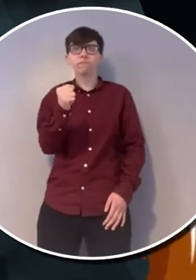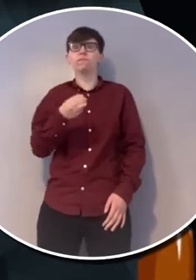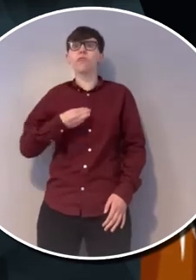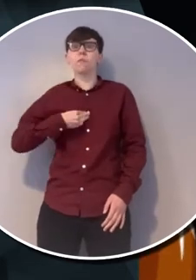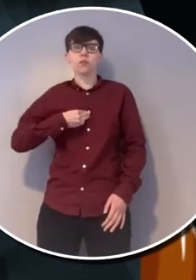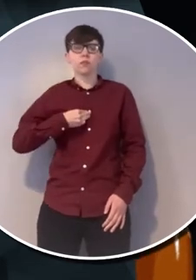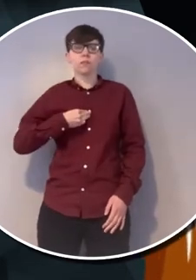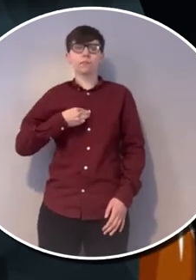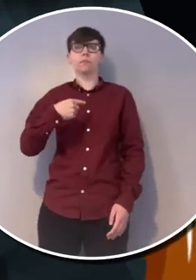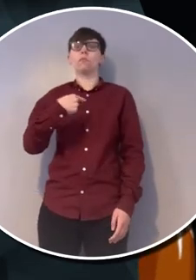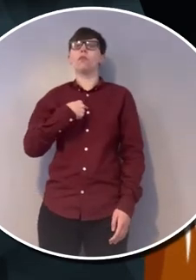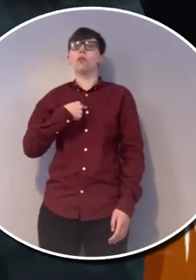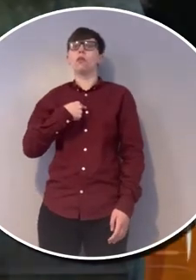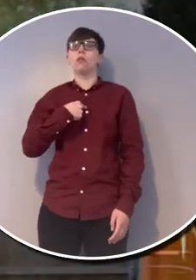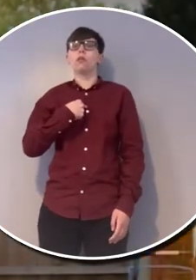was going to come to find me.